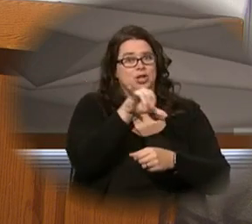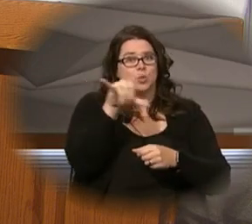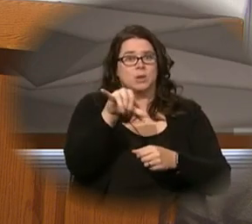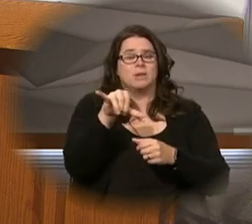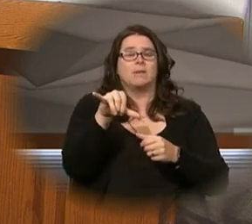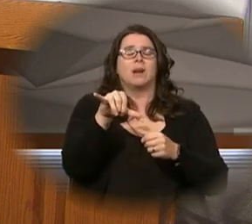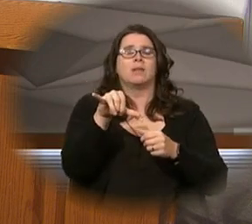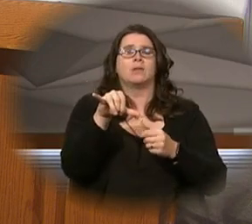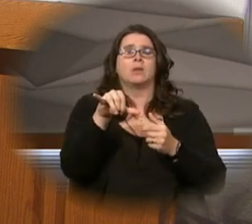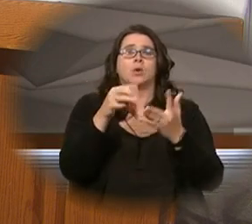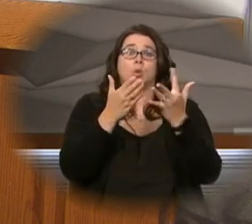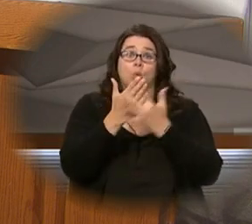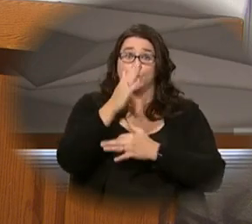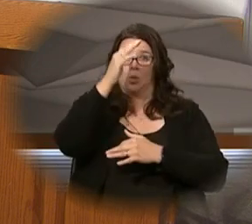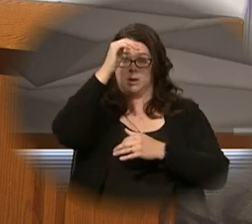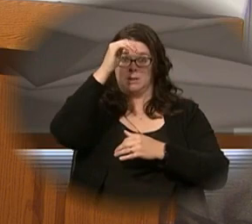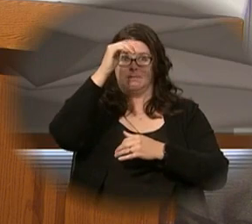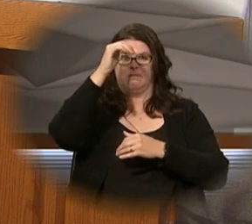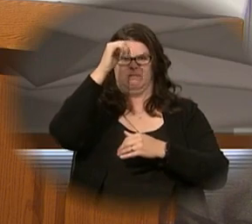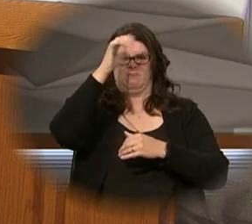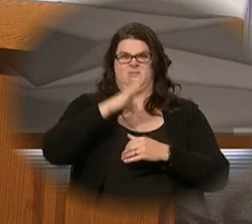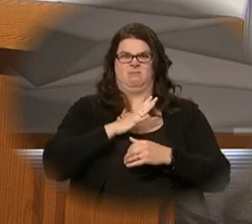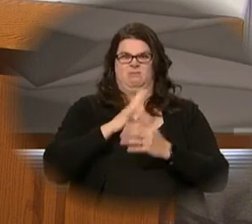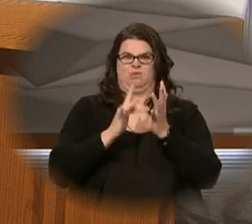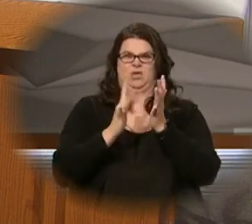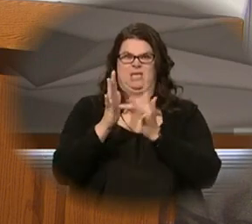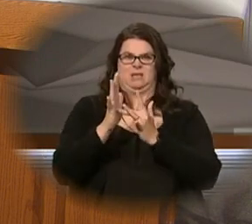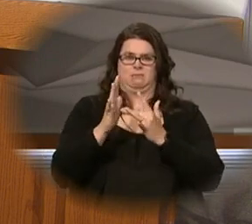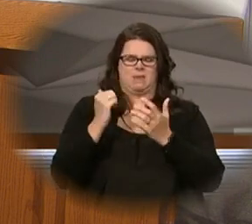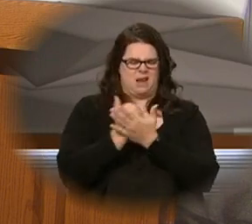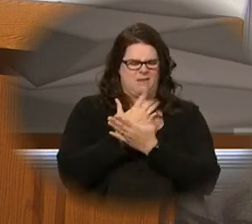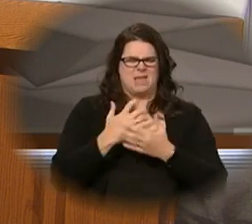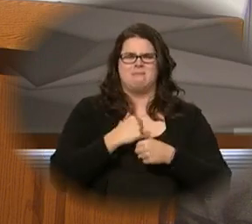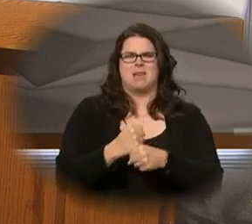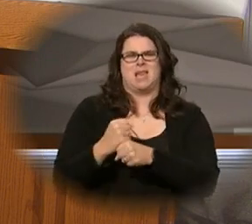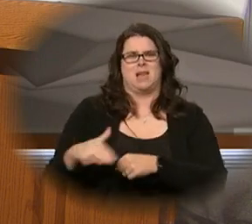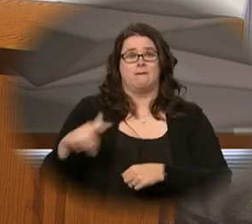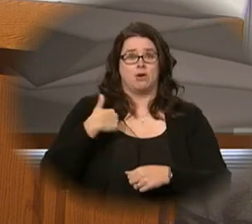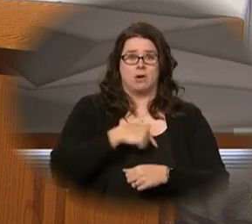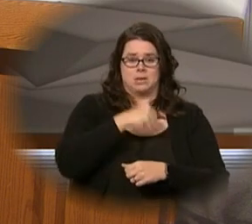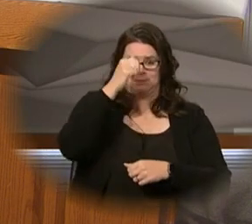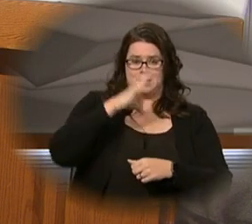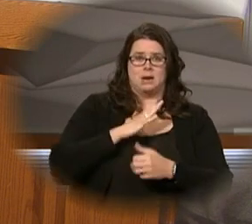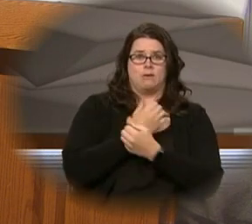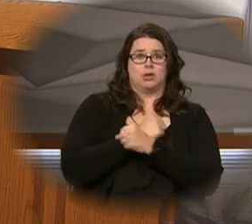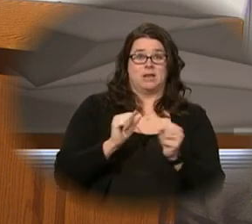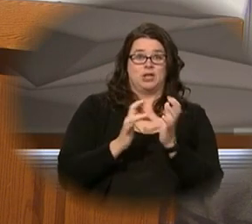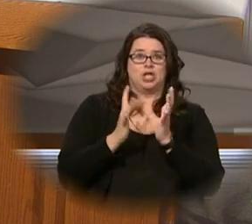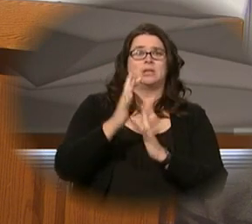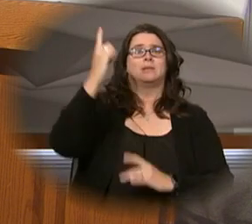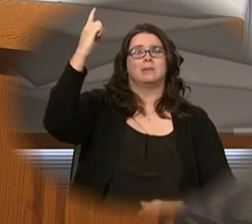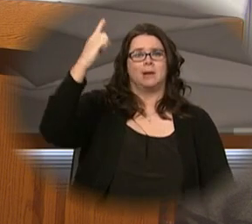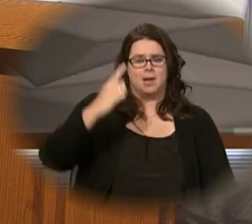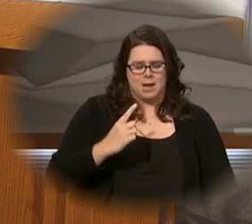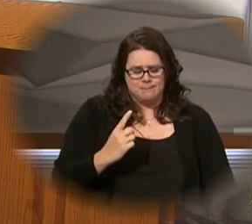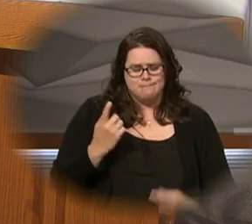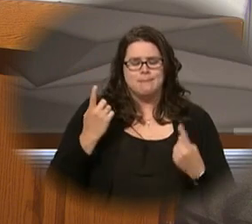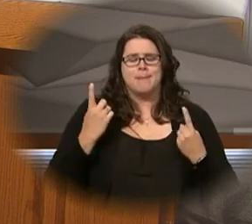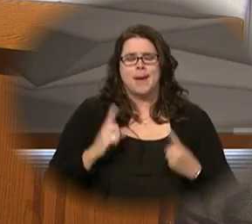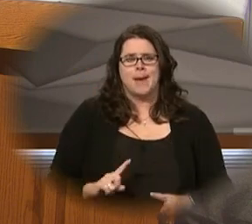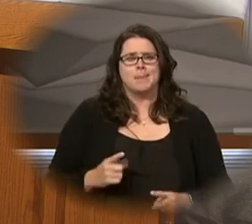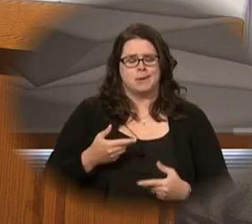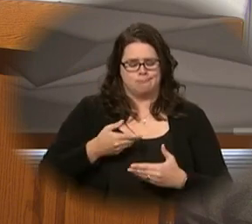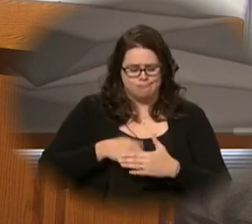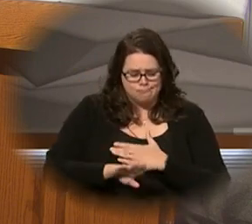consubstantial with the Father, through him all things were made. For us men and for our salvation, he came down from heaven